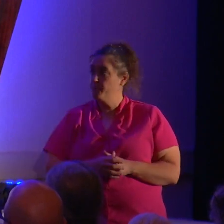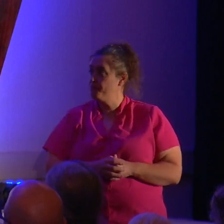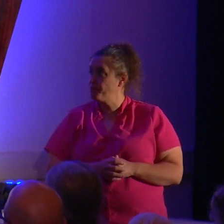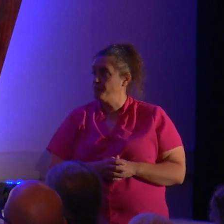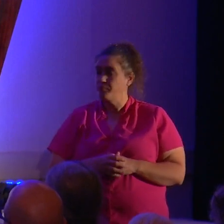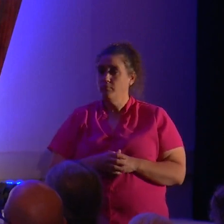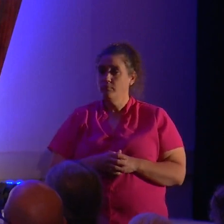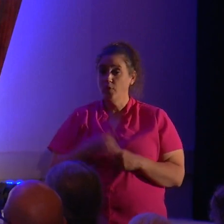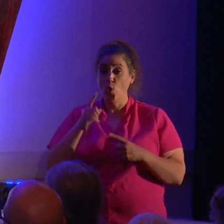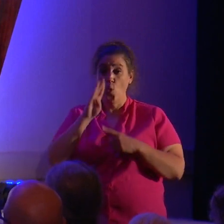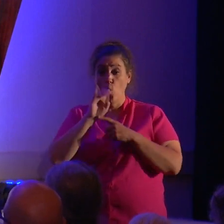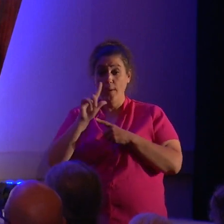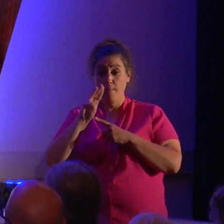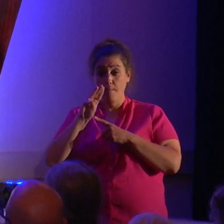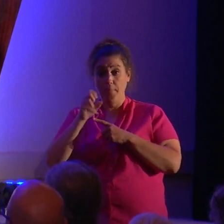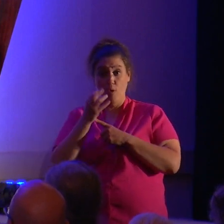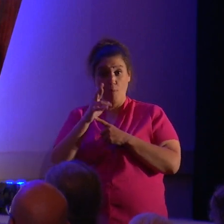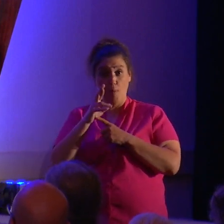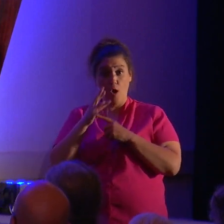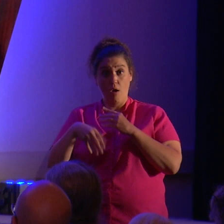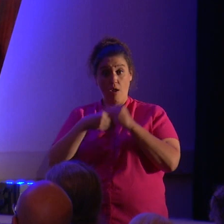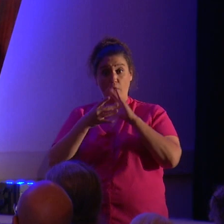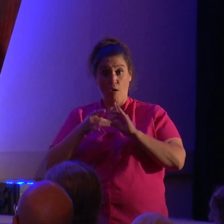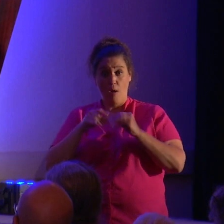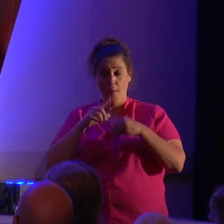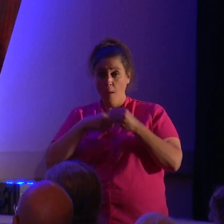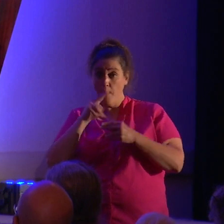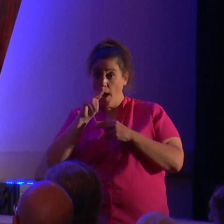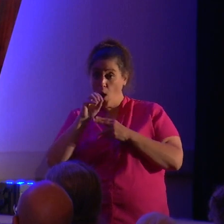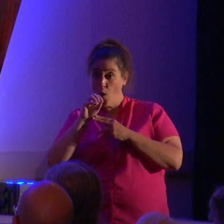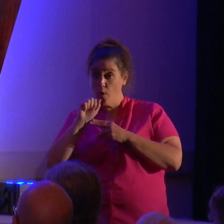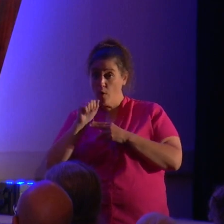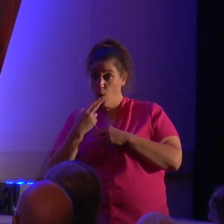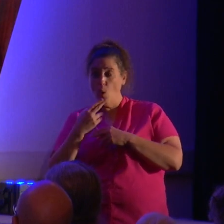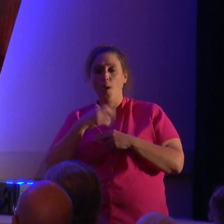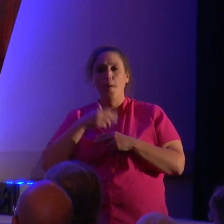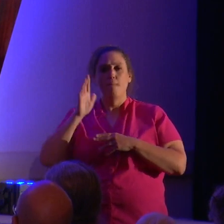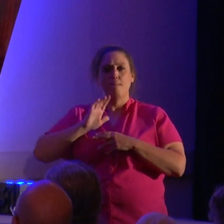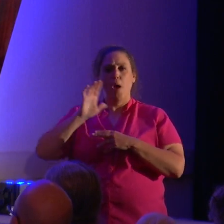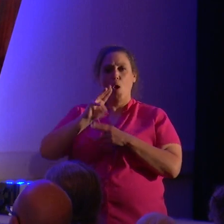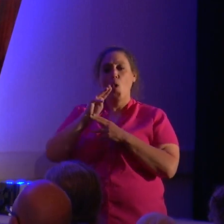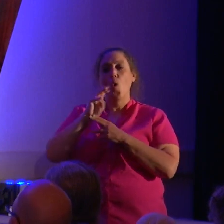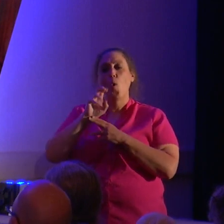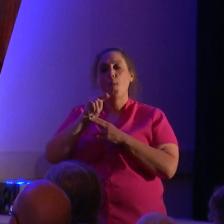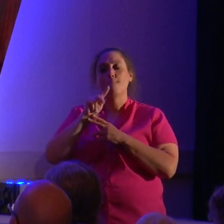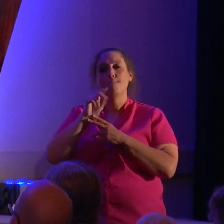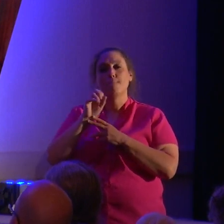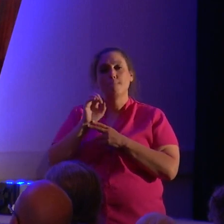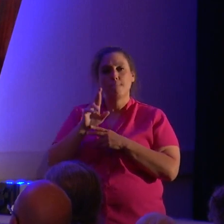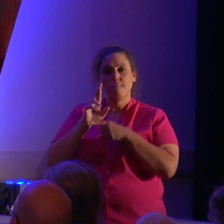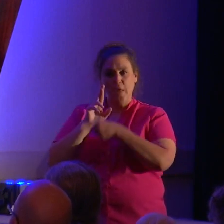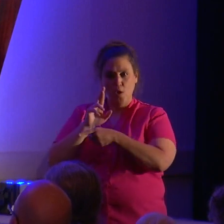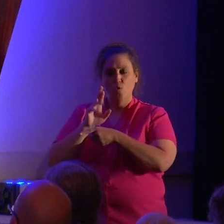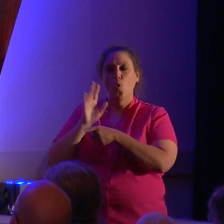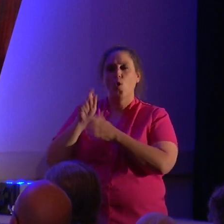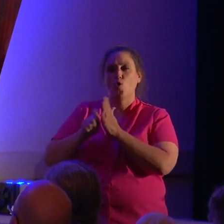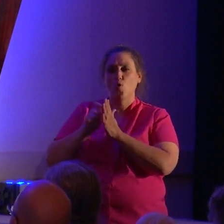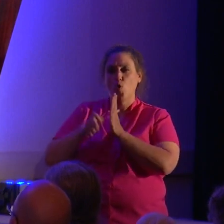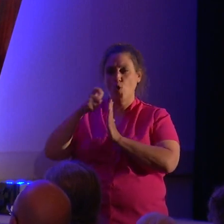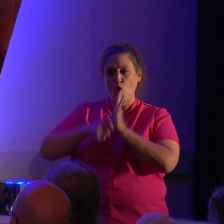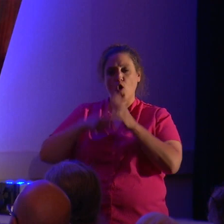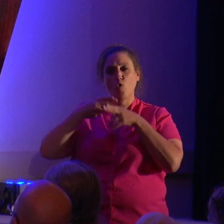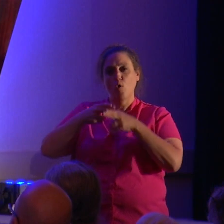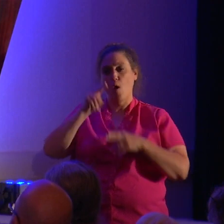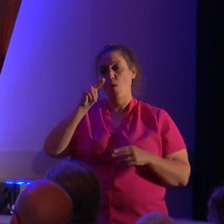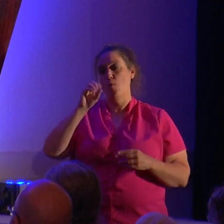Bill Maher said his thing about Noah, my old mentor from my religious days, radio talk show host Dennis Prager, wrote an article called Noah,